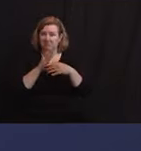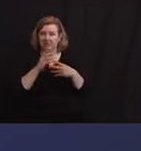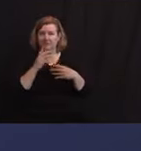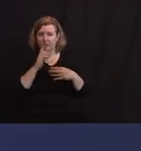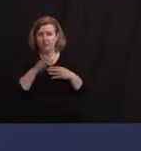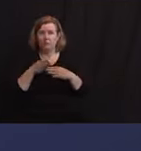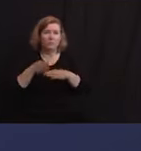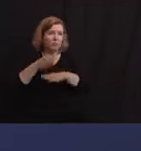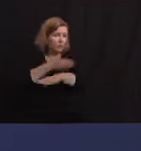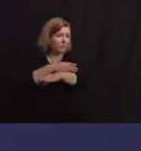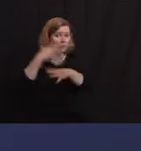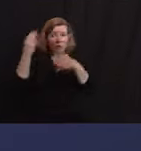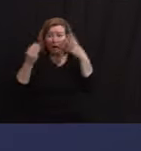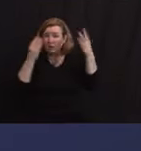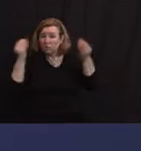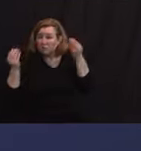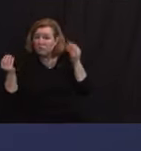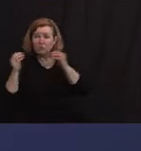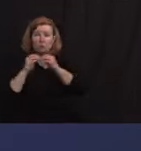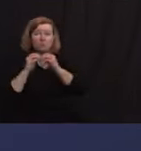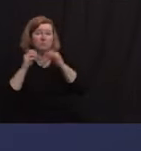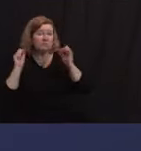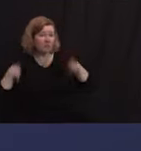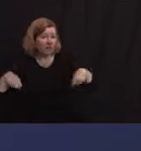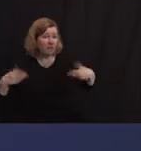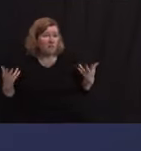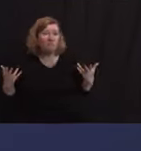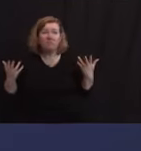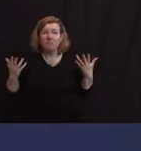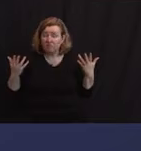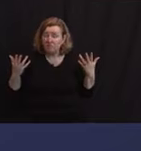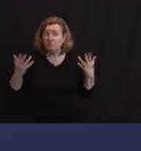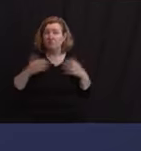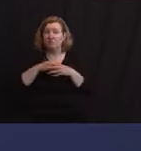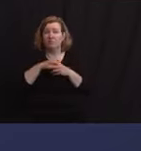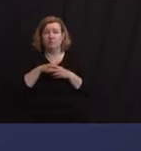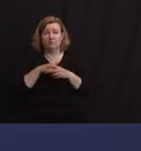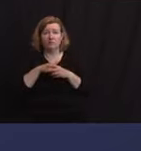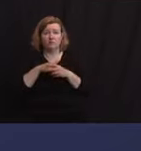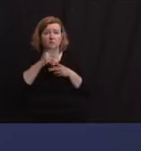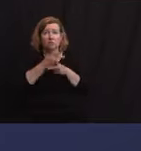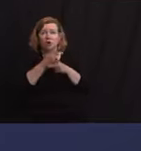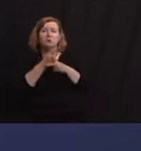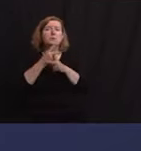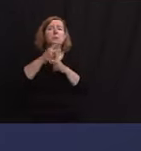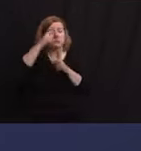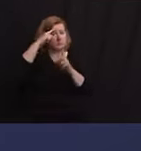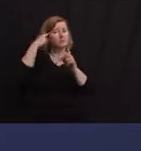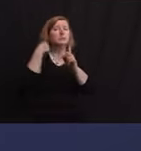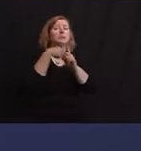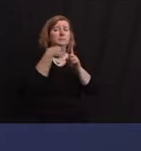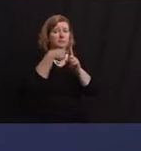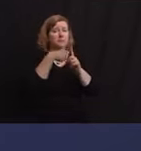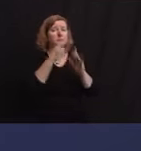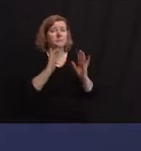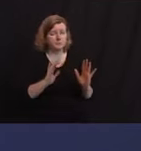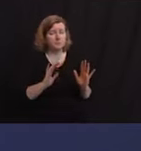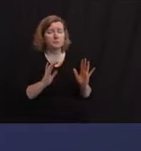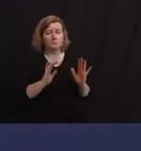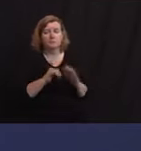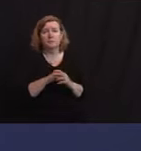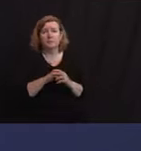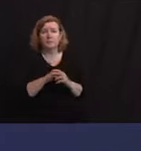outside. That's all cause for quiet, cautious optimism. Guidance, I would hope soon.